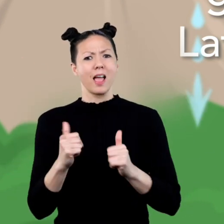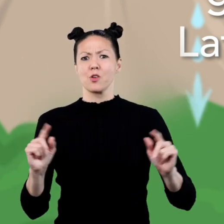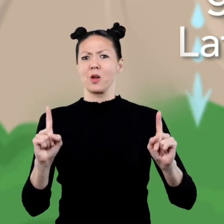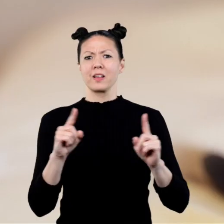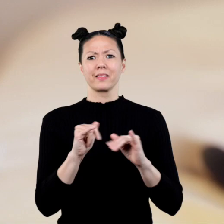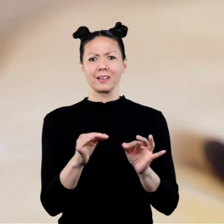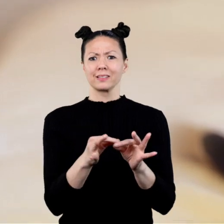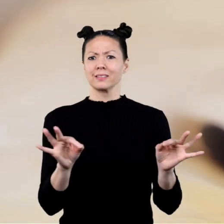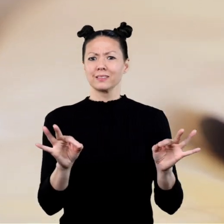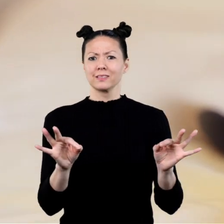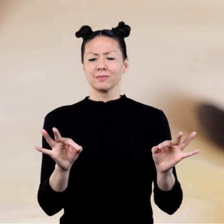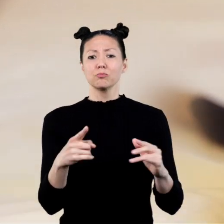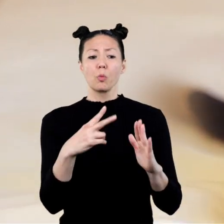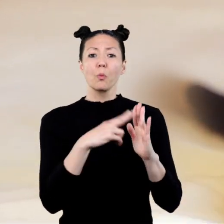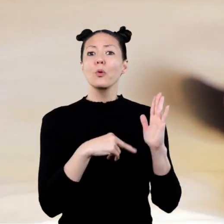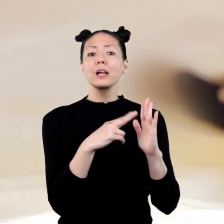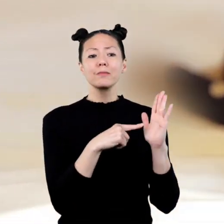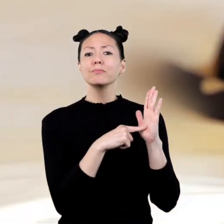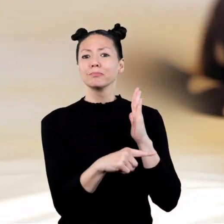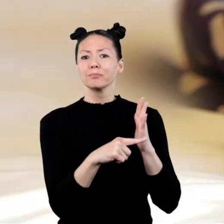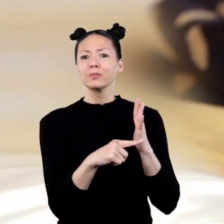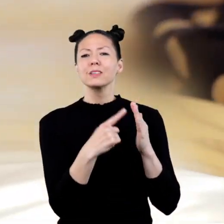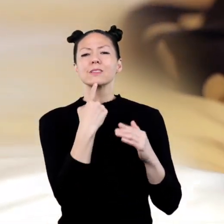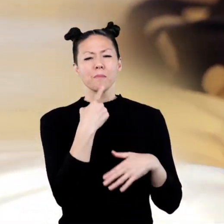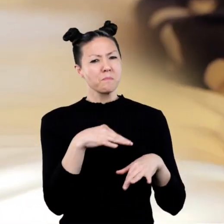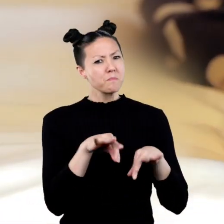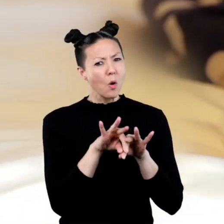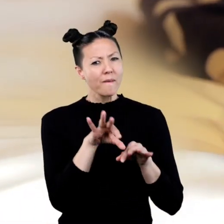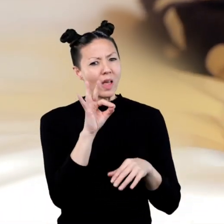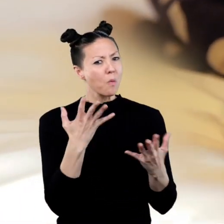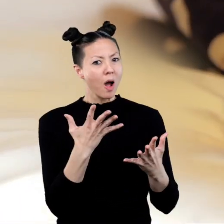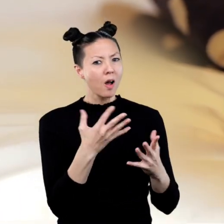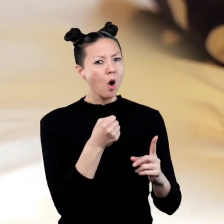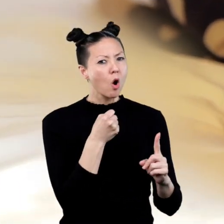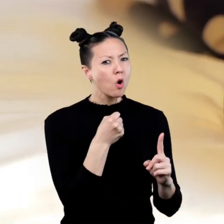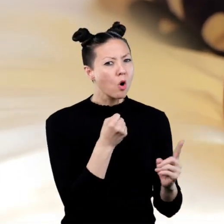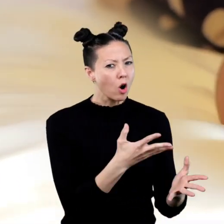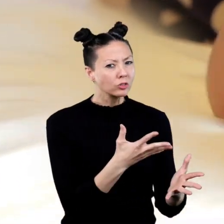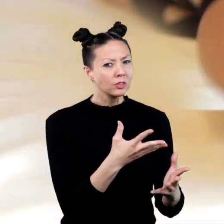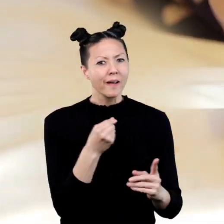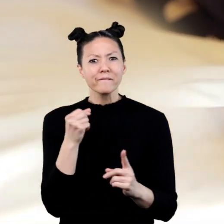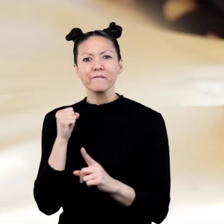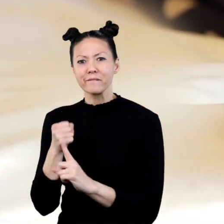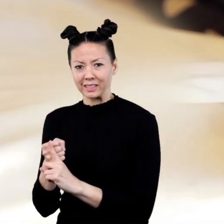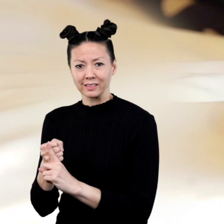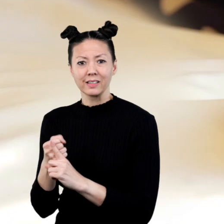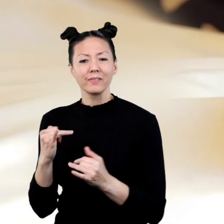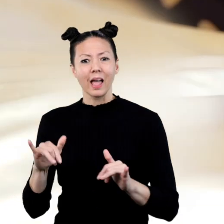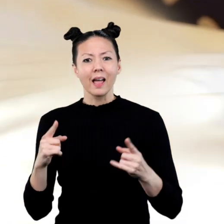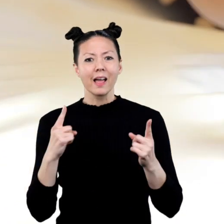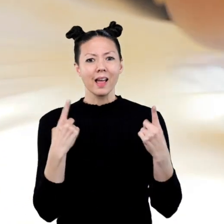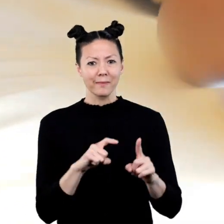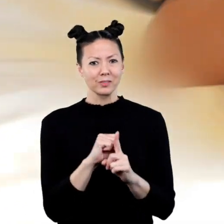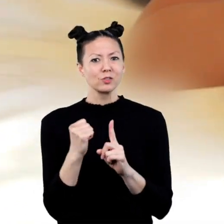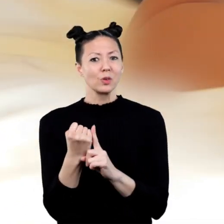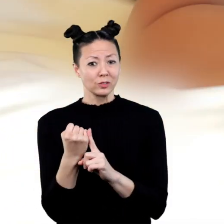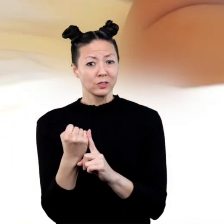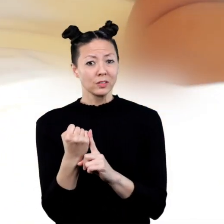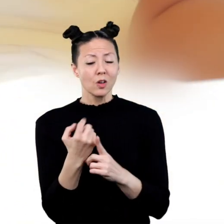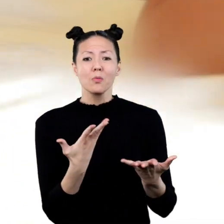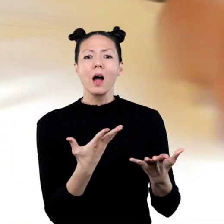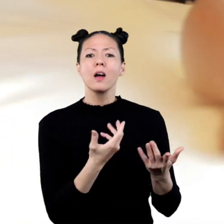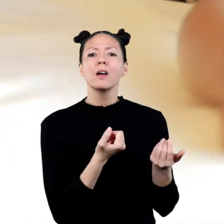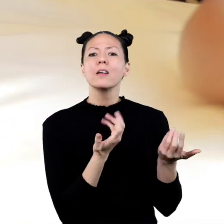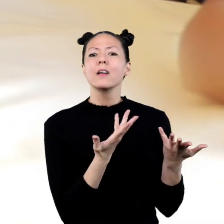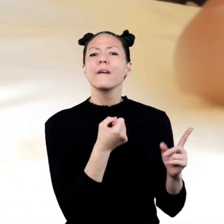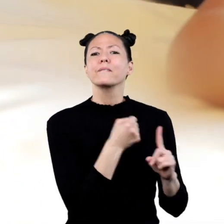sentence. When you are reading a story, it's important to find the cause and effect of the actions and events. When there is an effect,